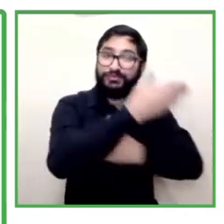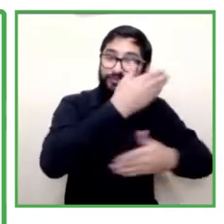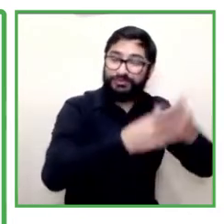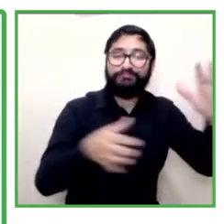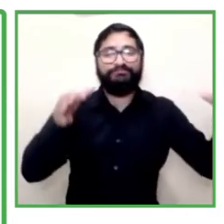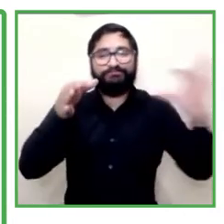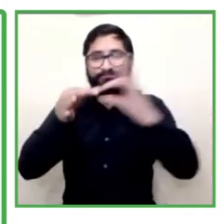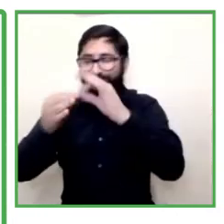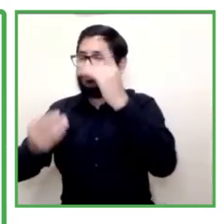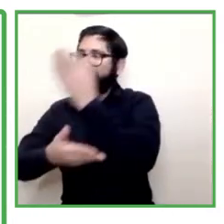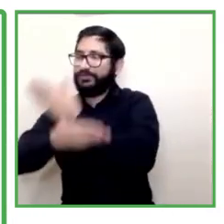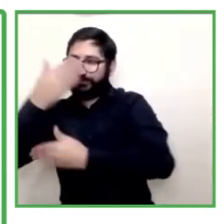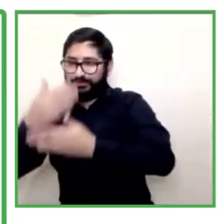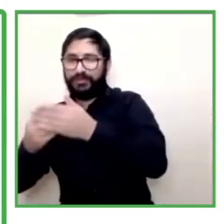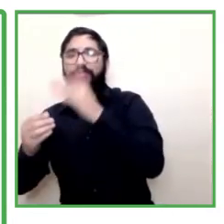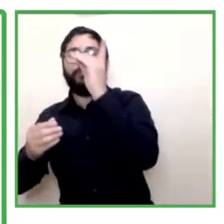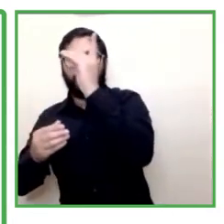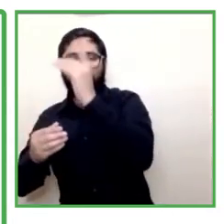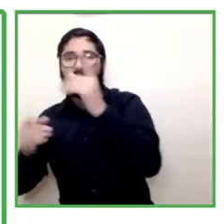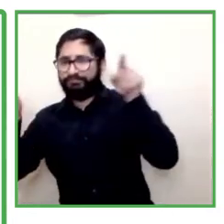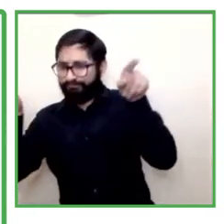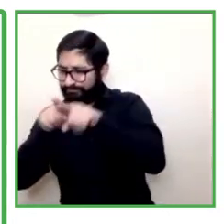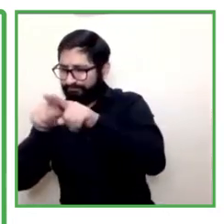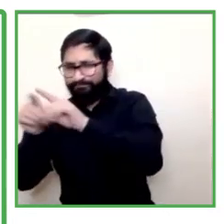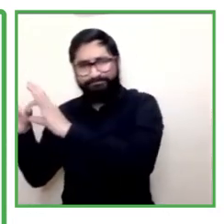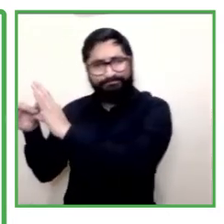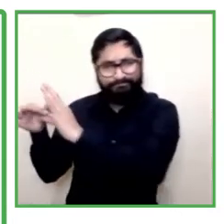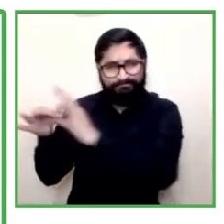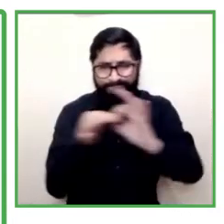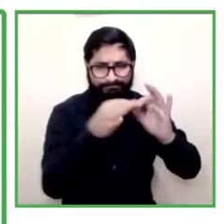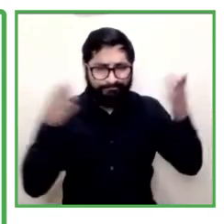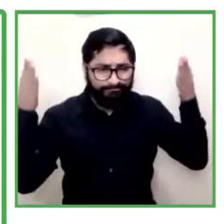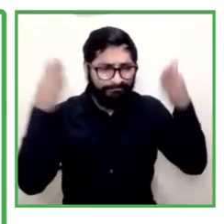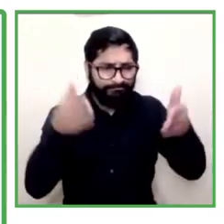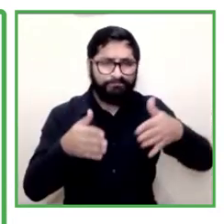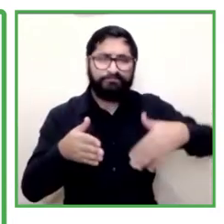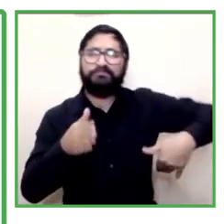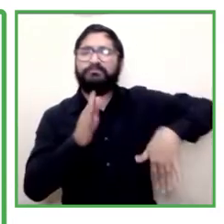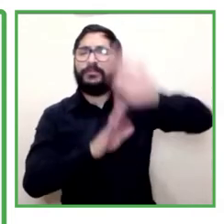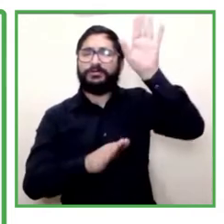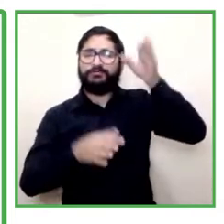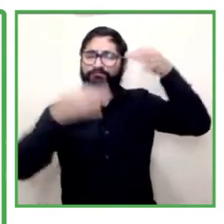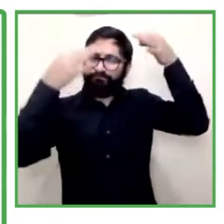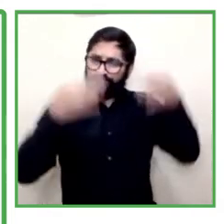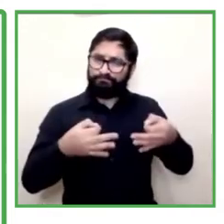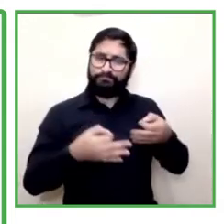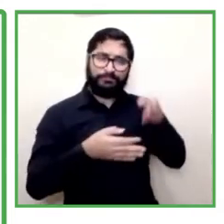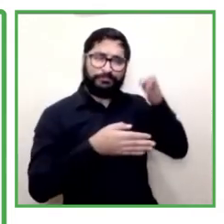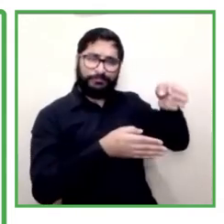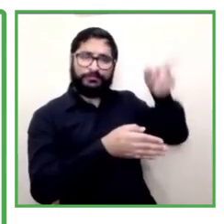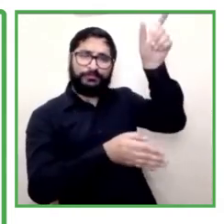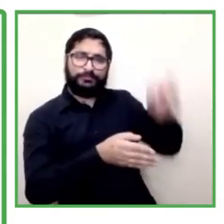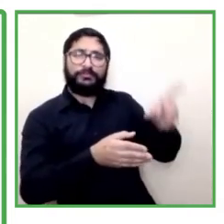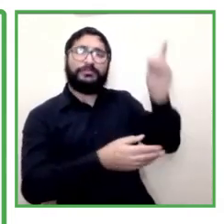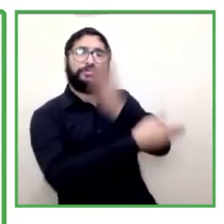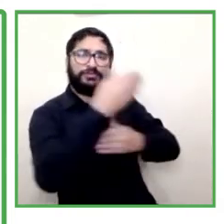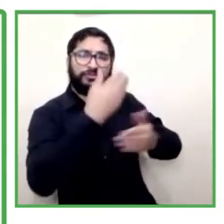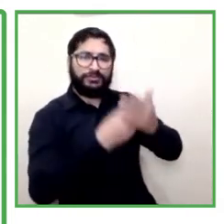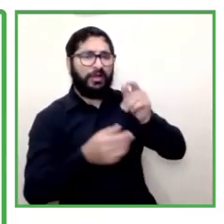we've managed to provide many tools for our users